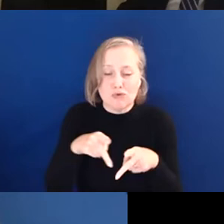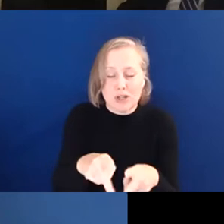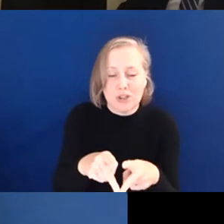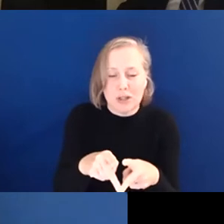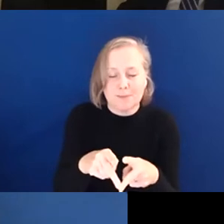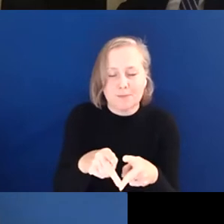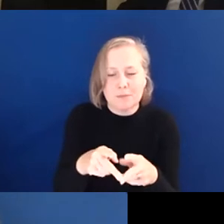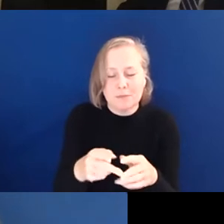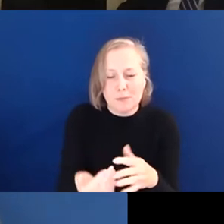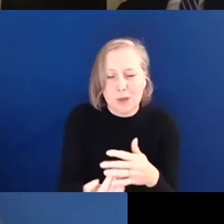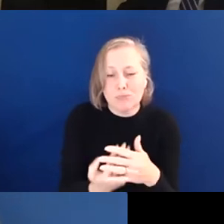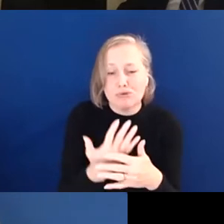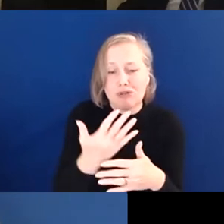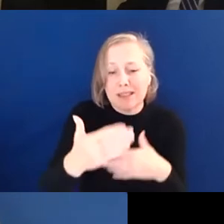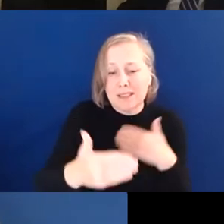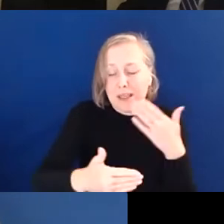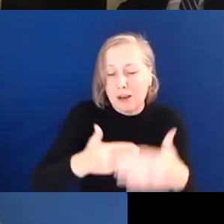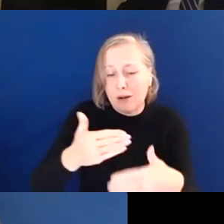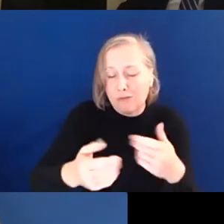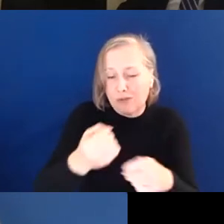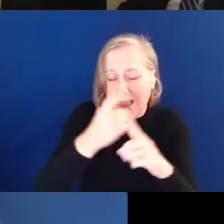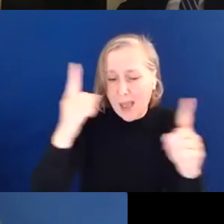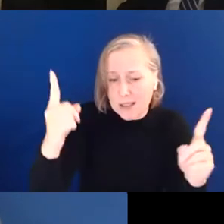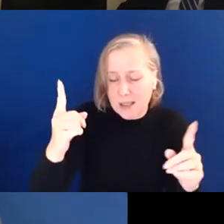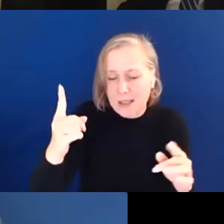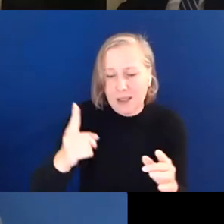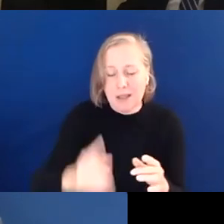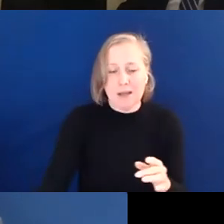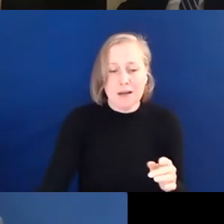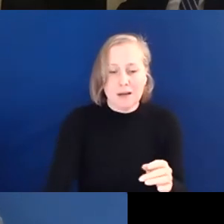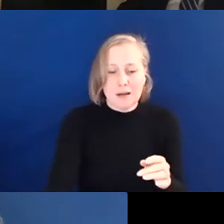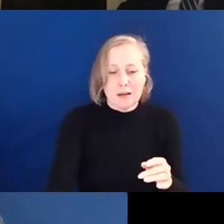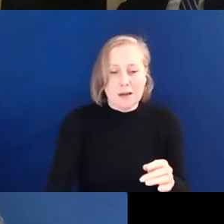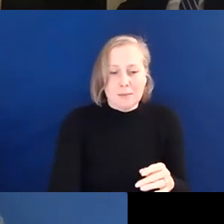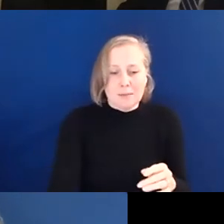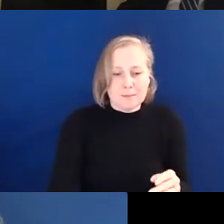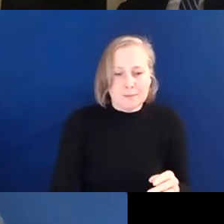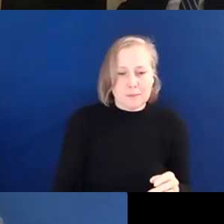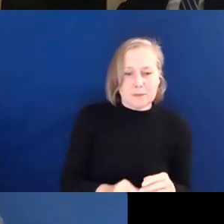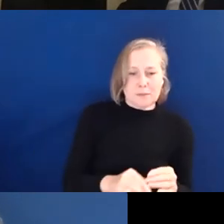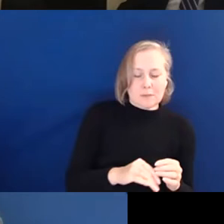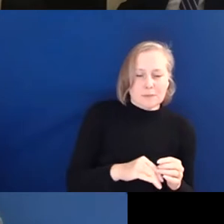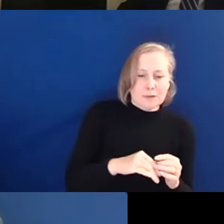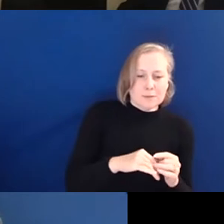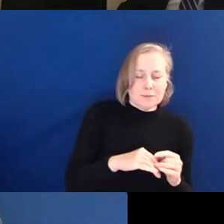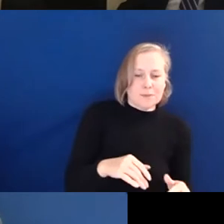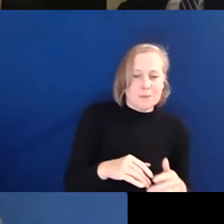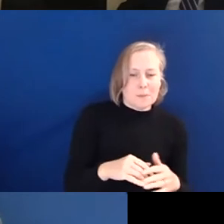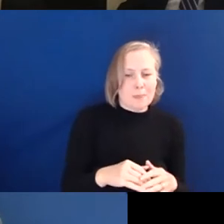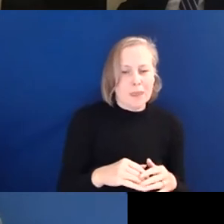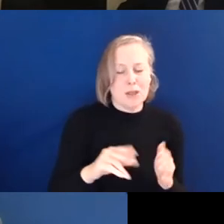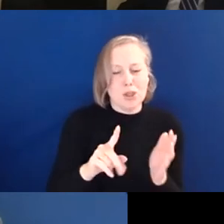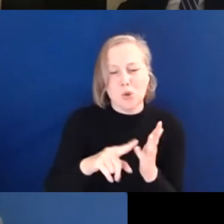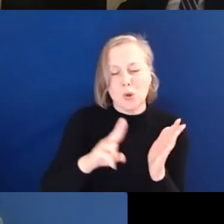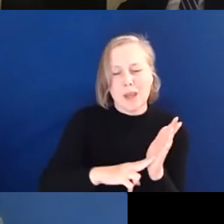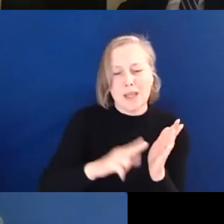progressive realisation, developed in the UNCRPD should also be adopted by with the unmet need of disabled people at